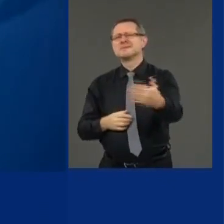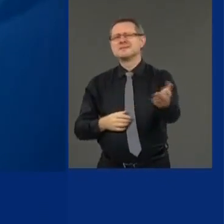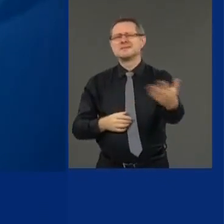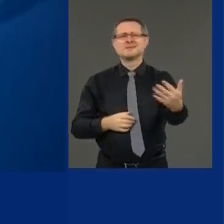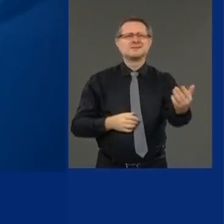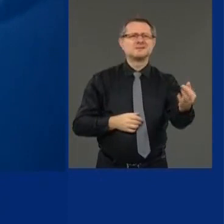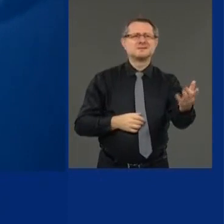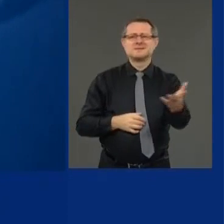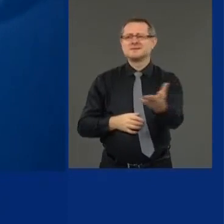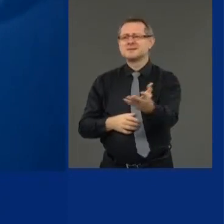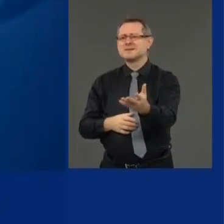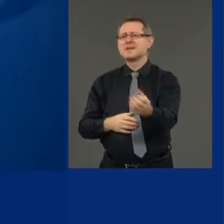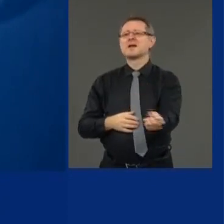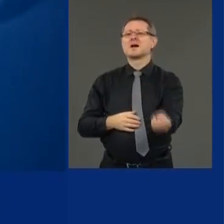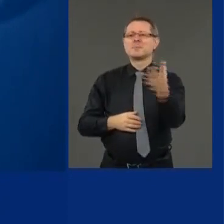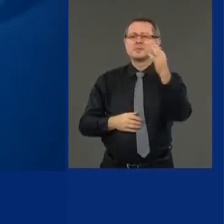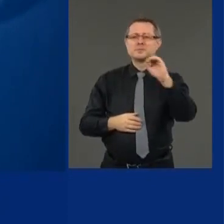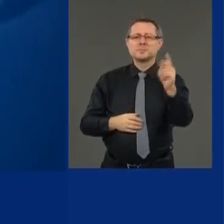How many people?